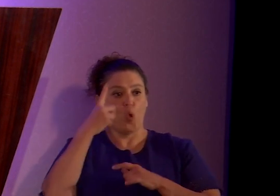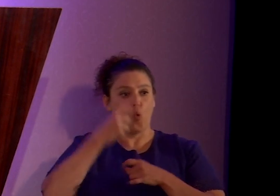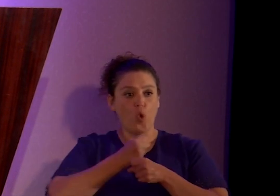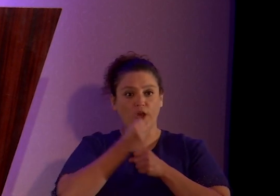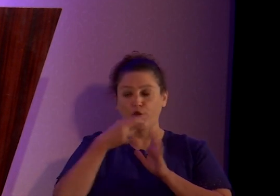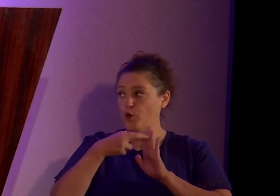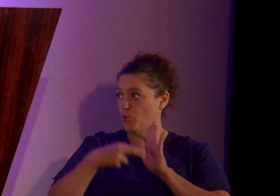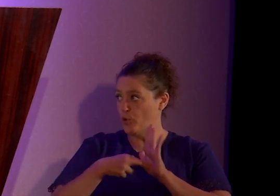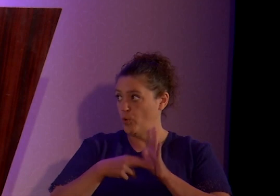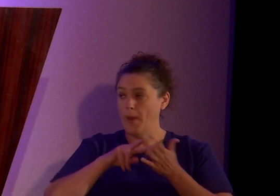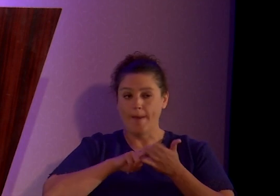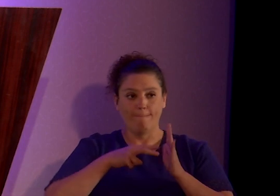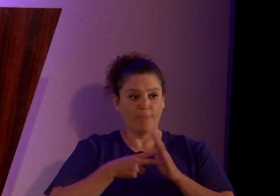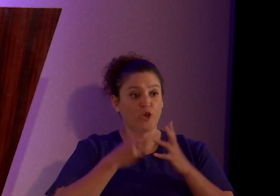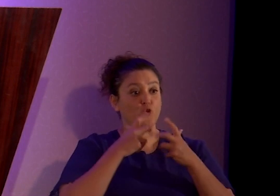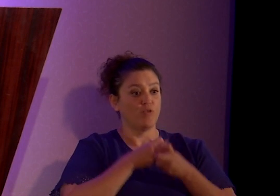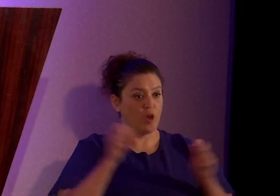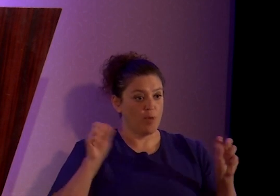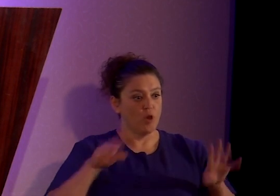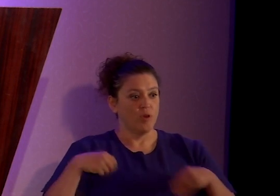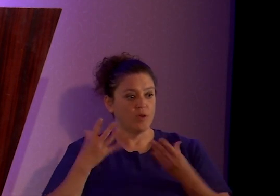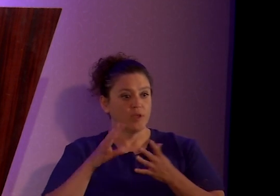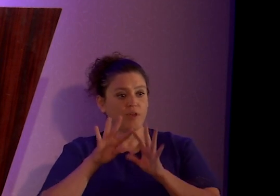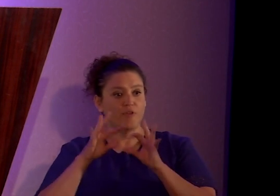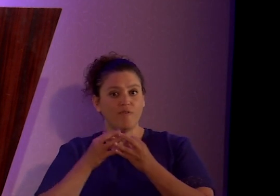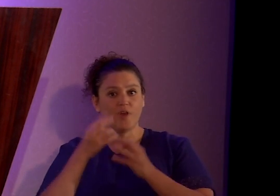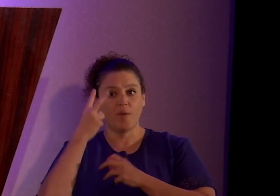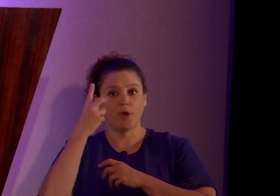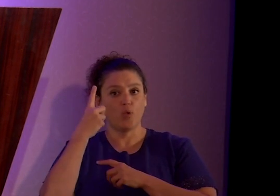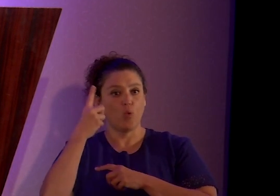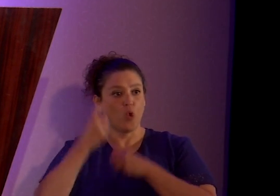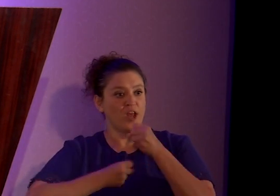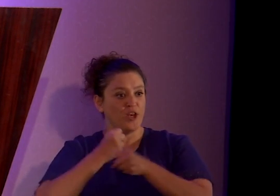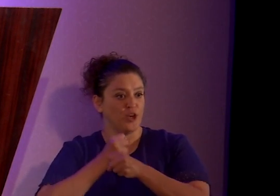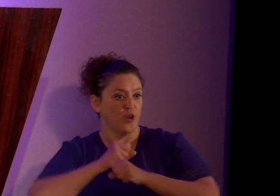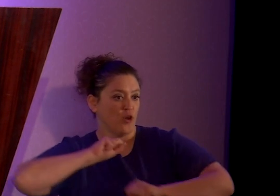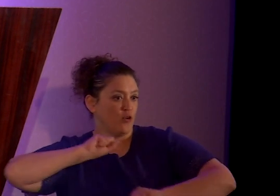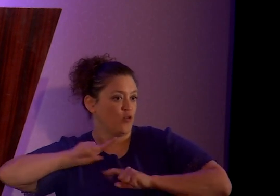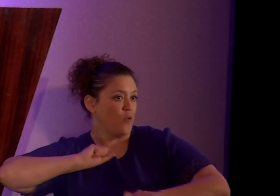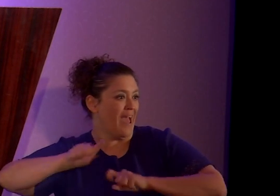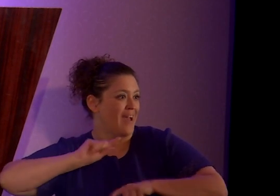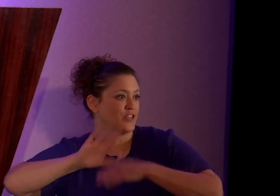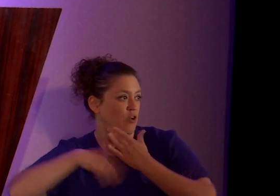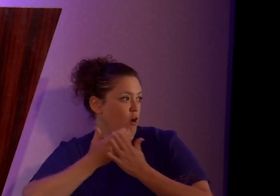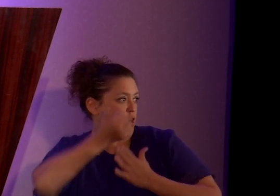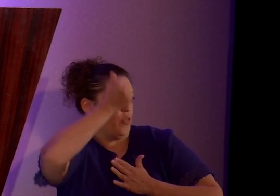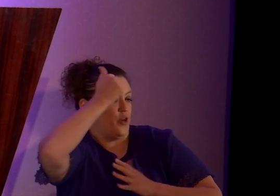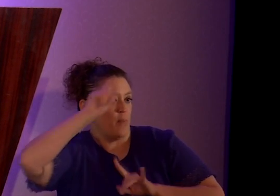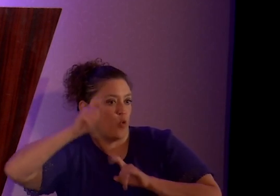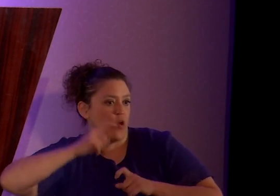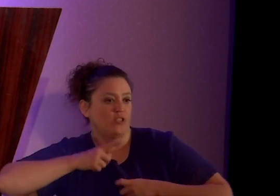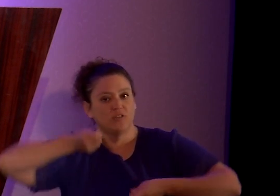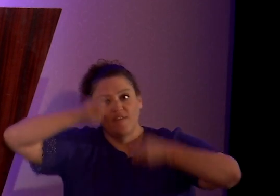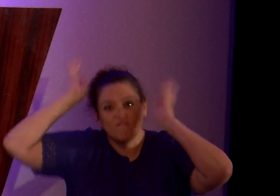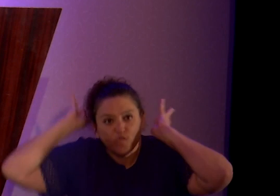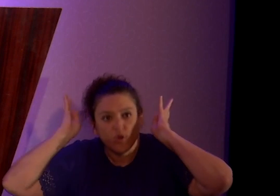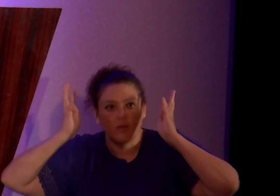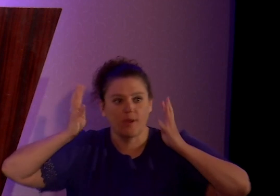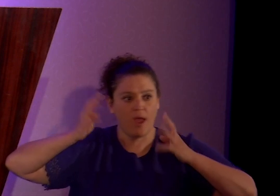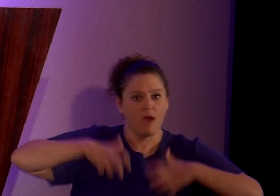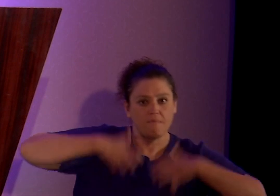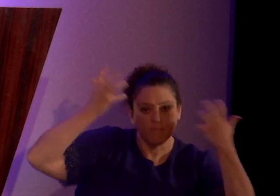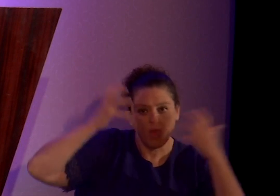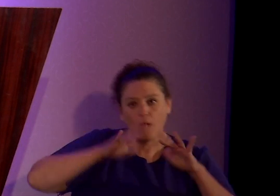you give your family one year to ask all the dumb questions, to have their little tantrums, to have their little fits,